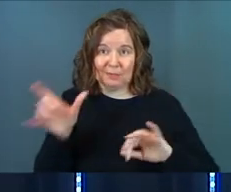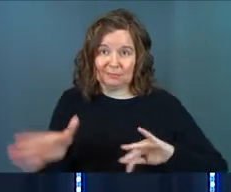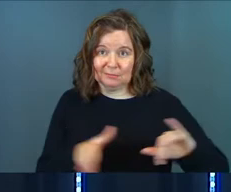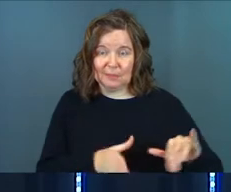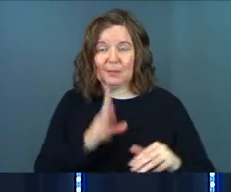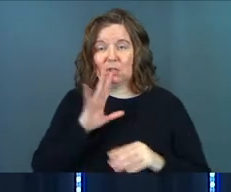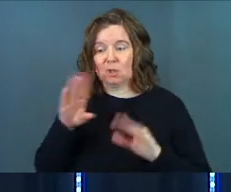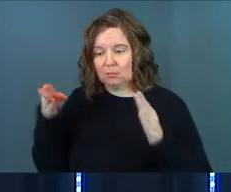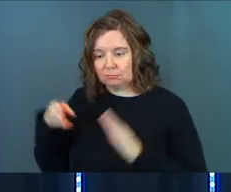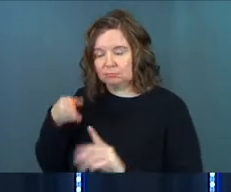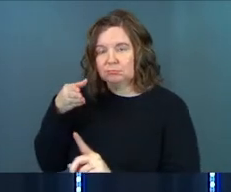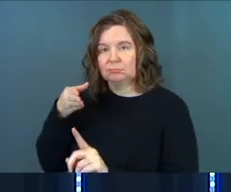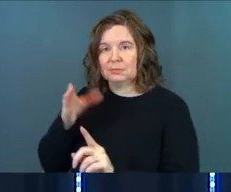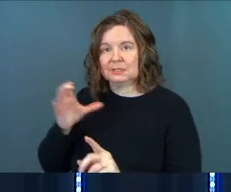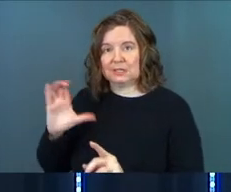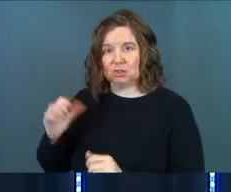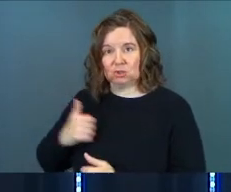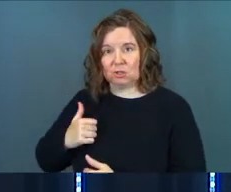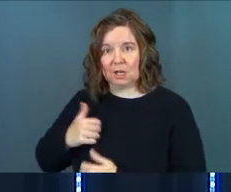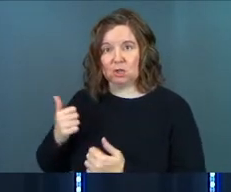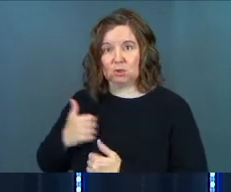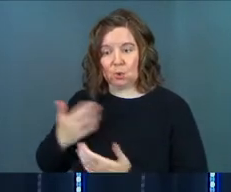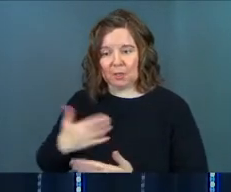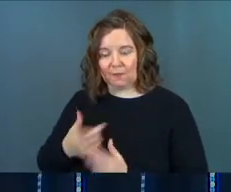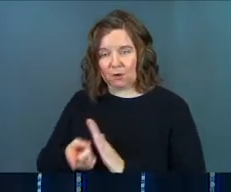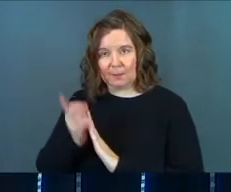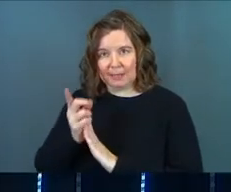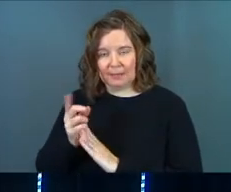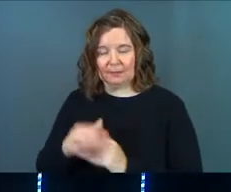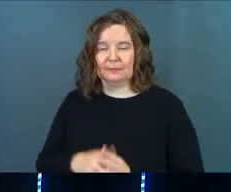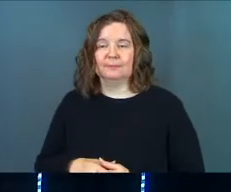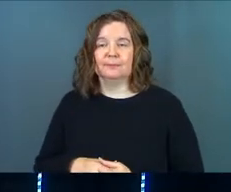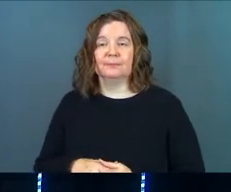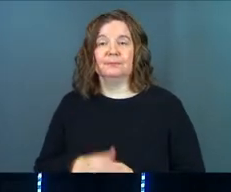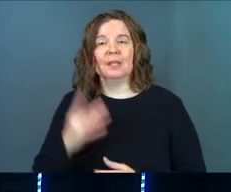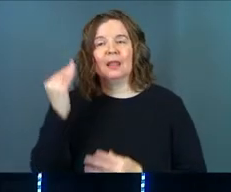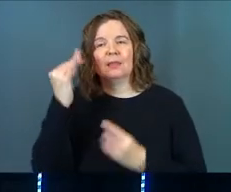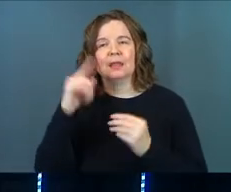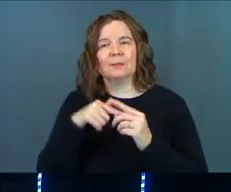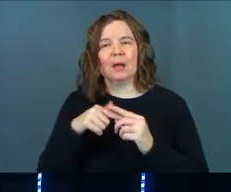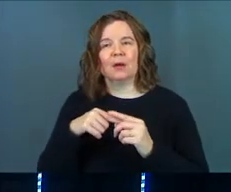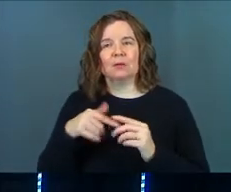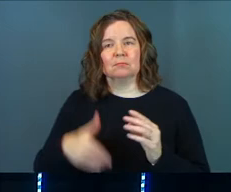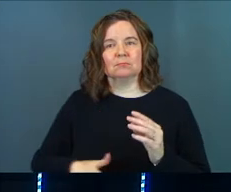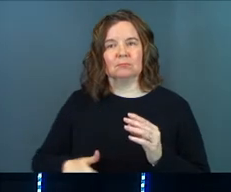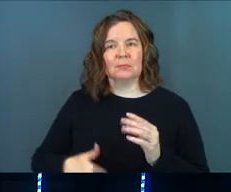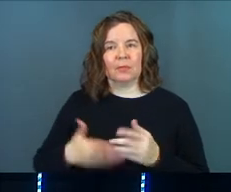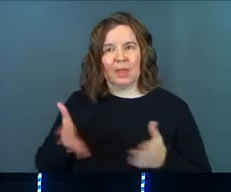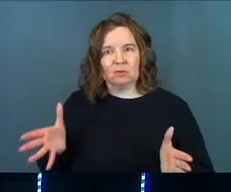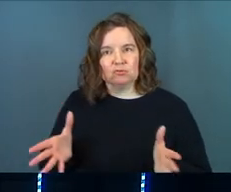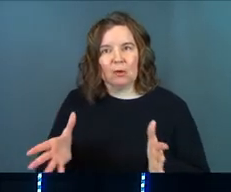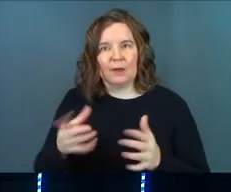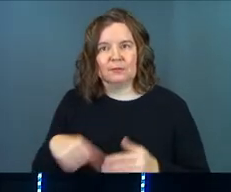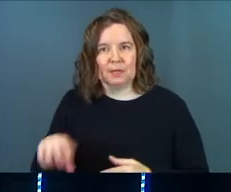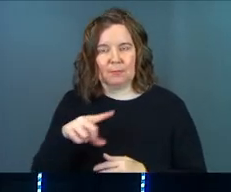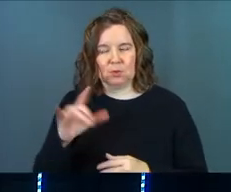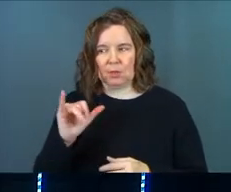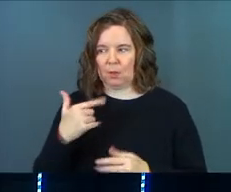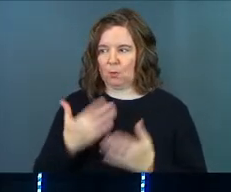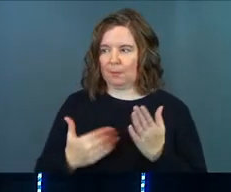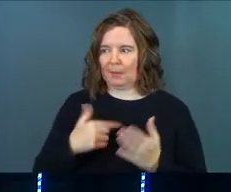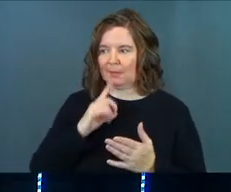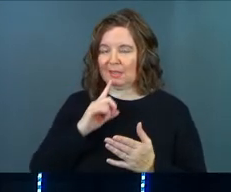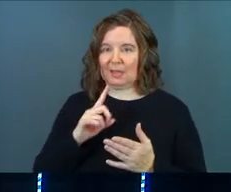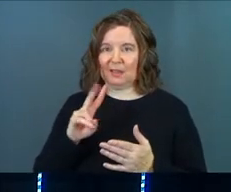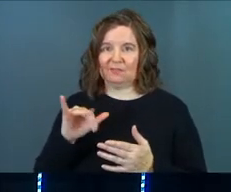Let's talk about centurions and our soldiers here for just a quick second. Think about the impulse that drives them. You're like, well,